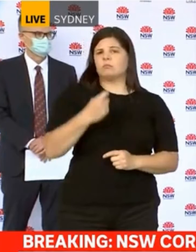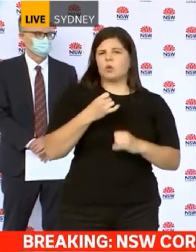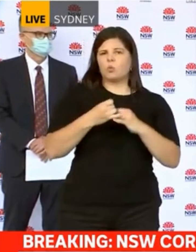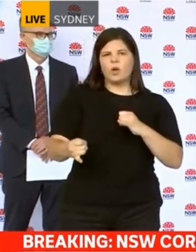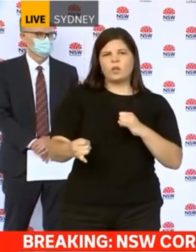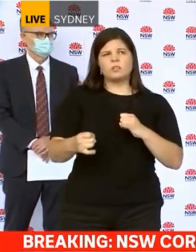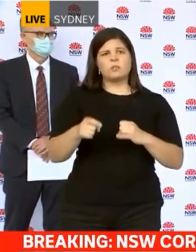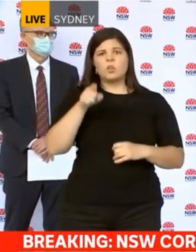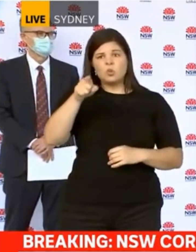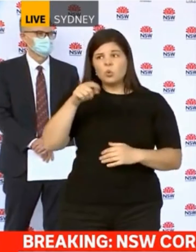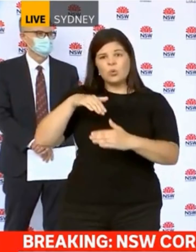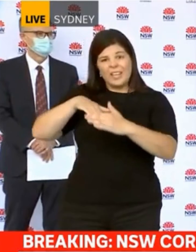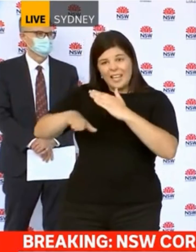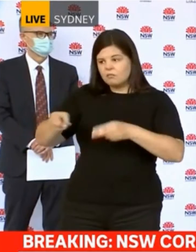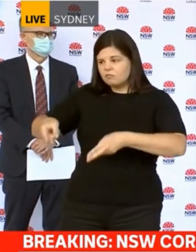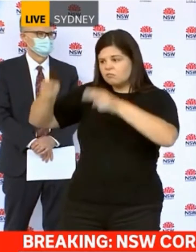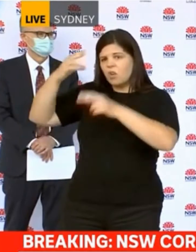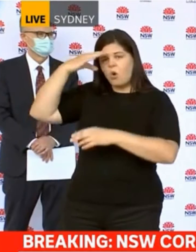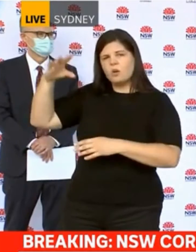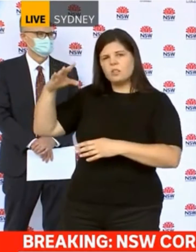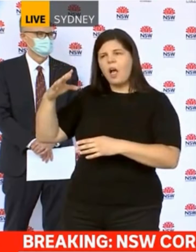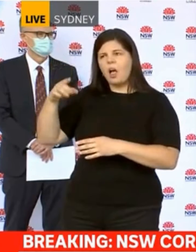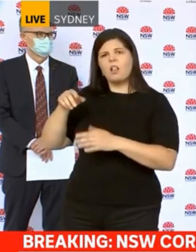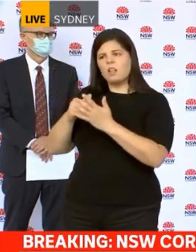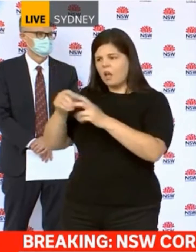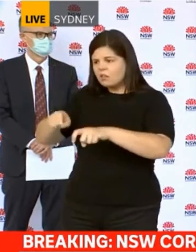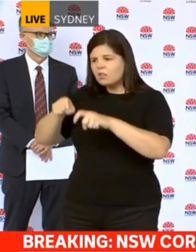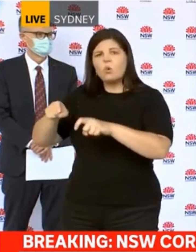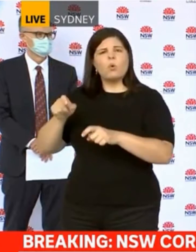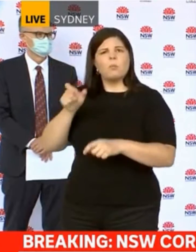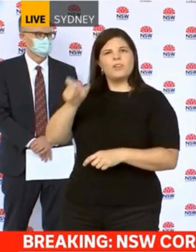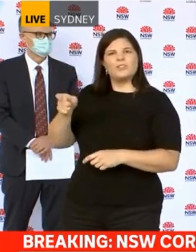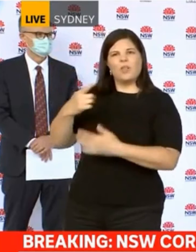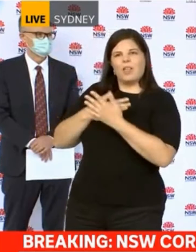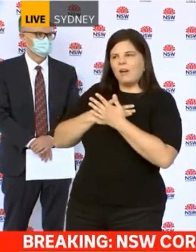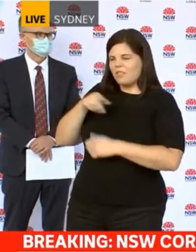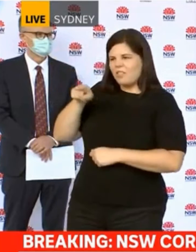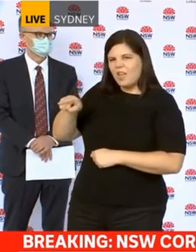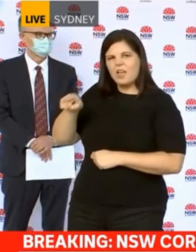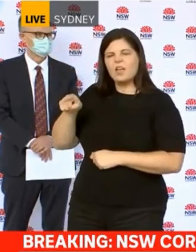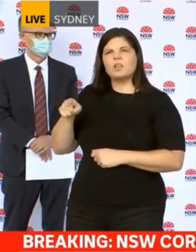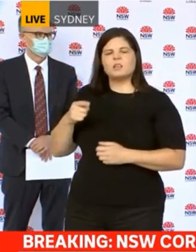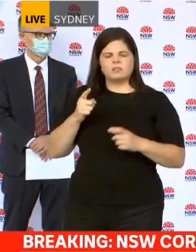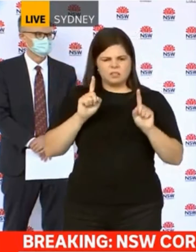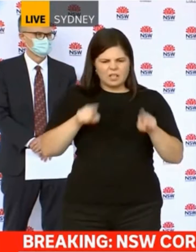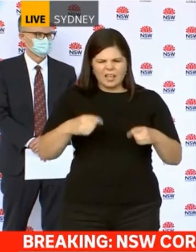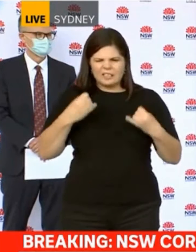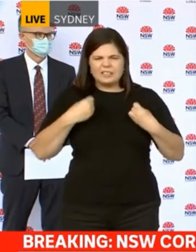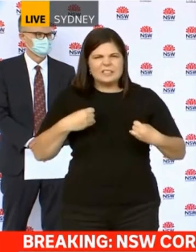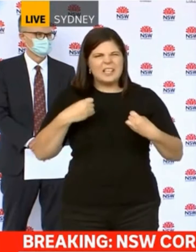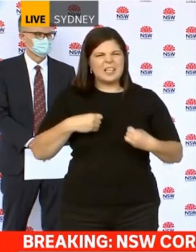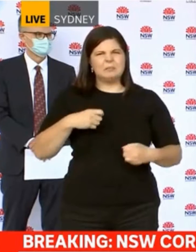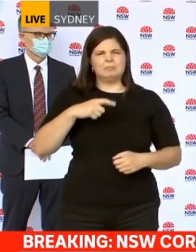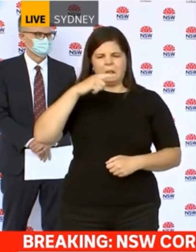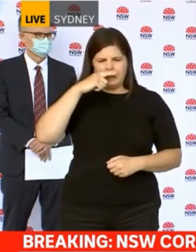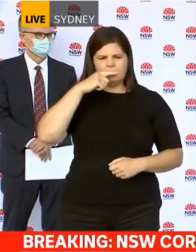know is in quarantine and the onset of symptoms commence during the quarantine period, if you have one of those strains